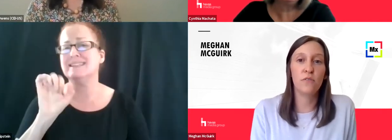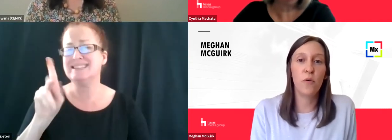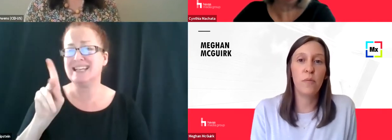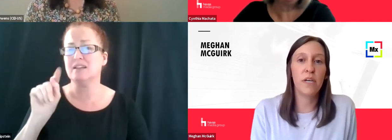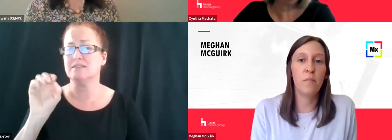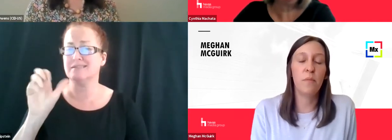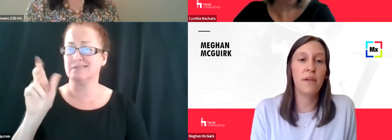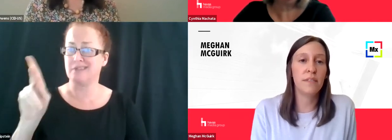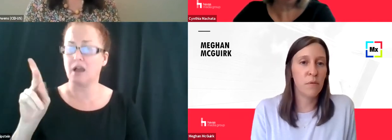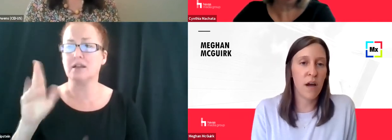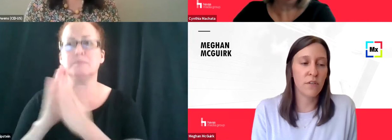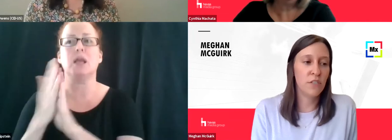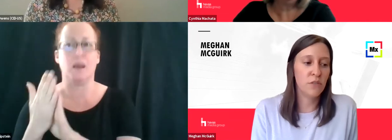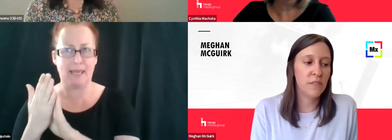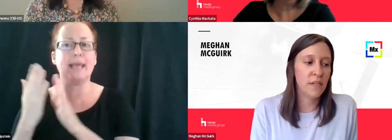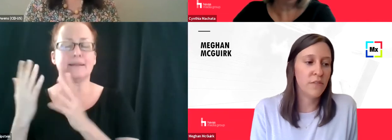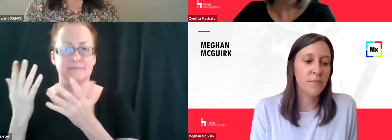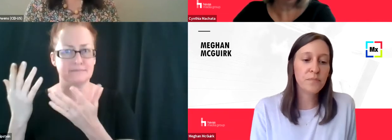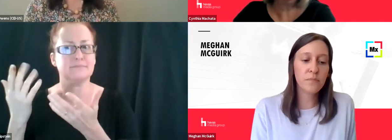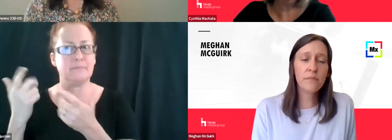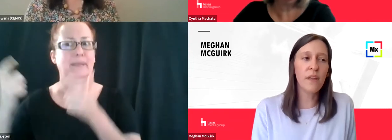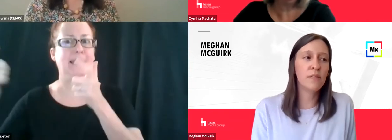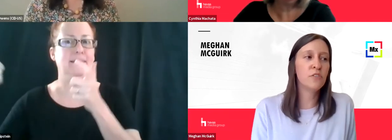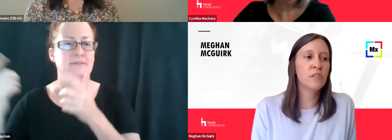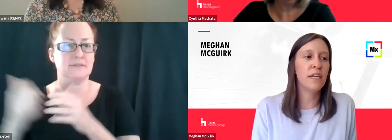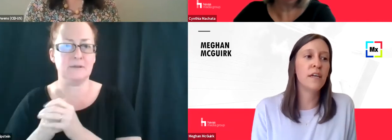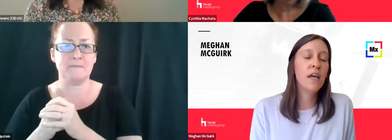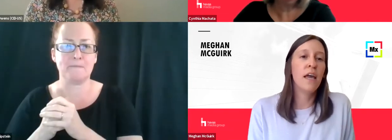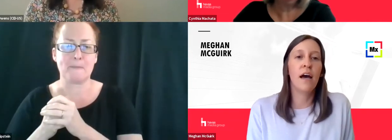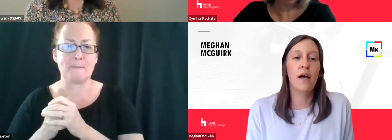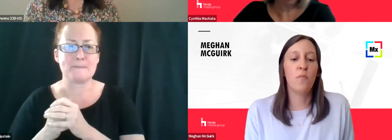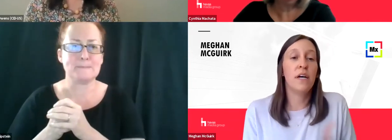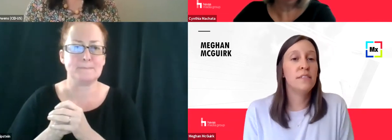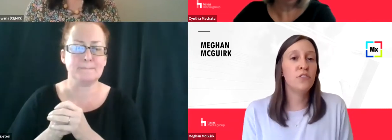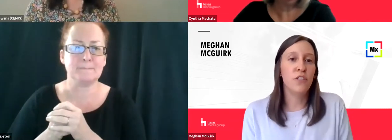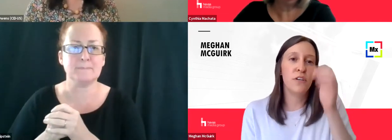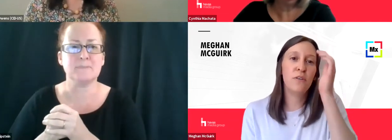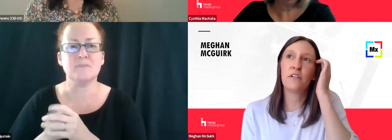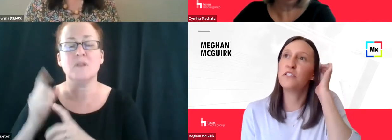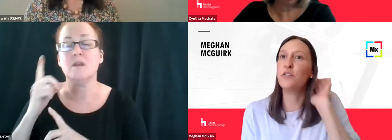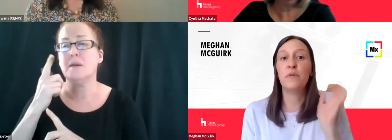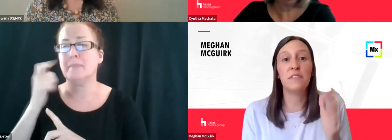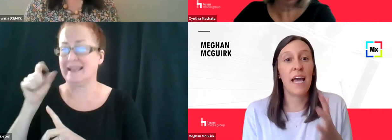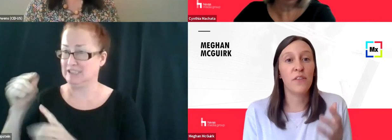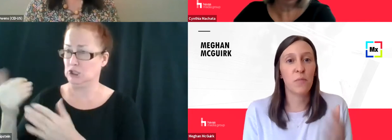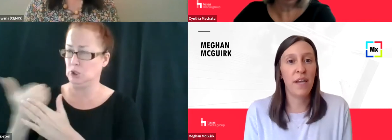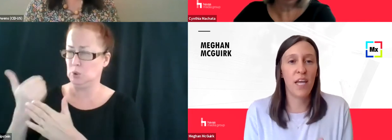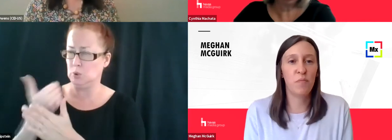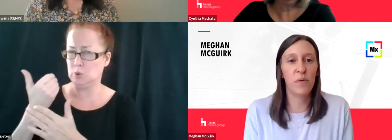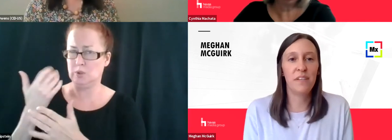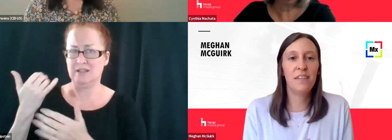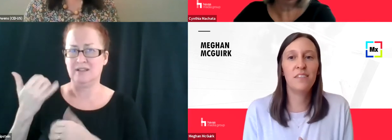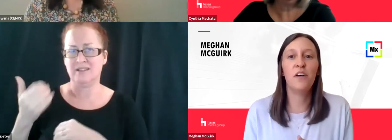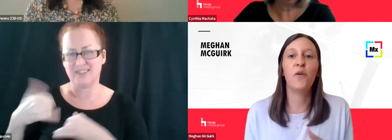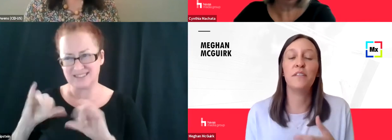to become a big top of conversation with Sanofi, especially because it's new, they're still building out their paid